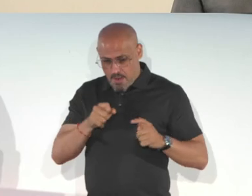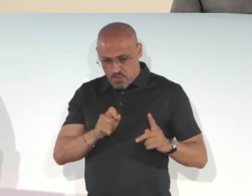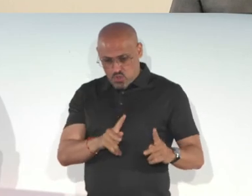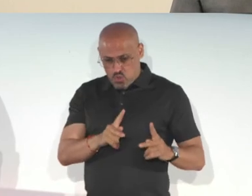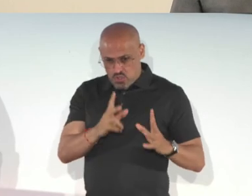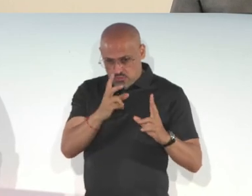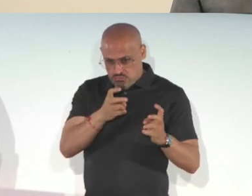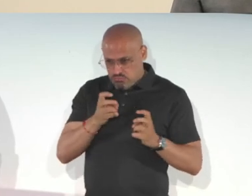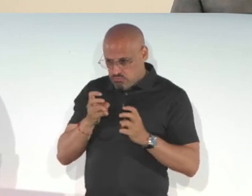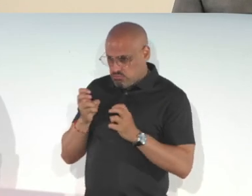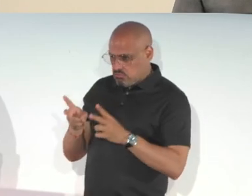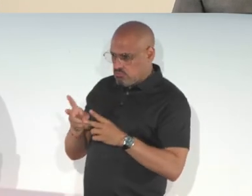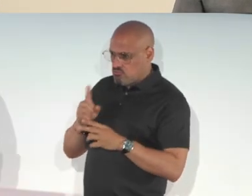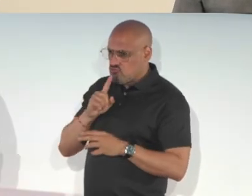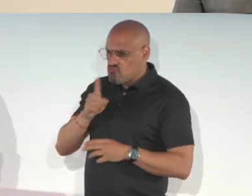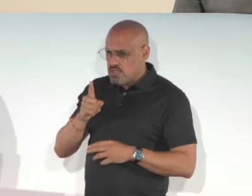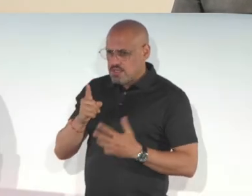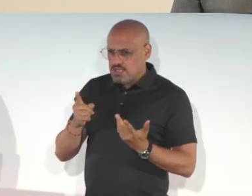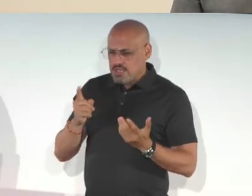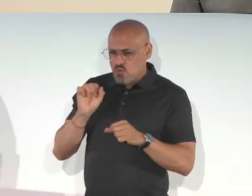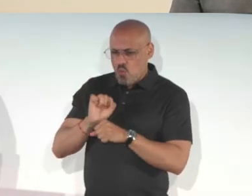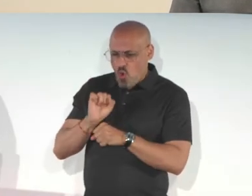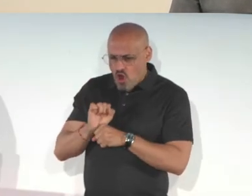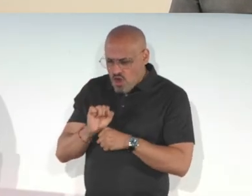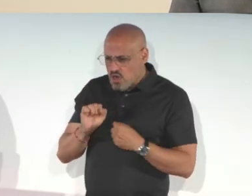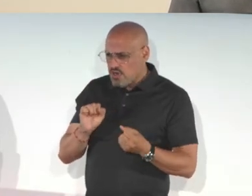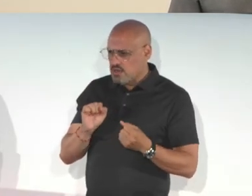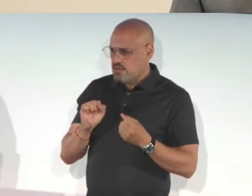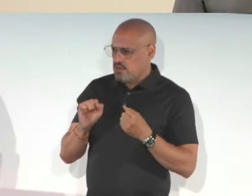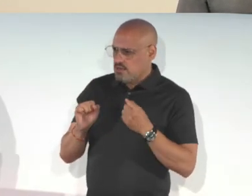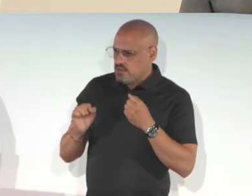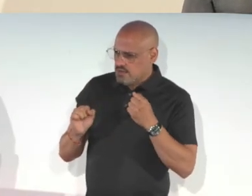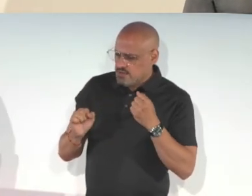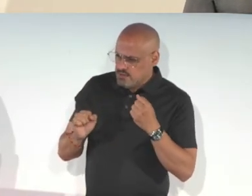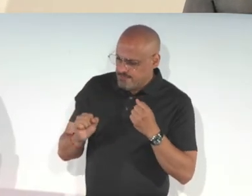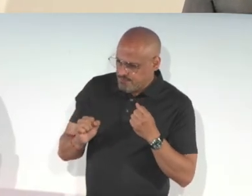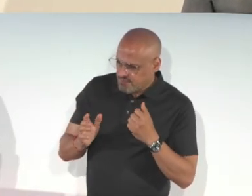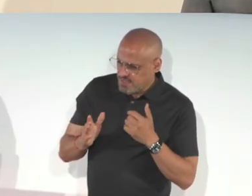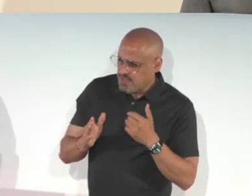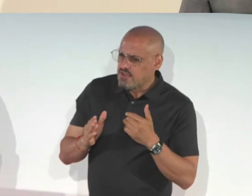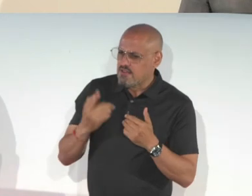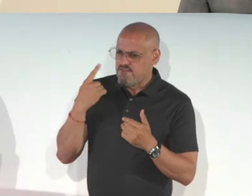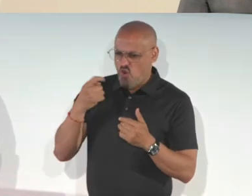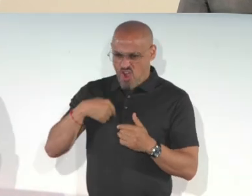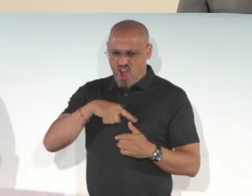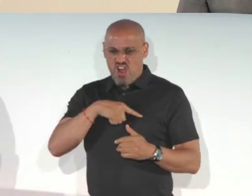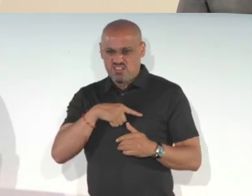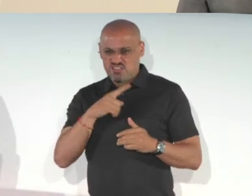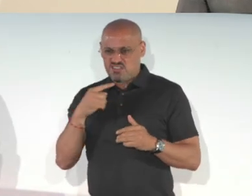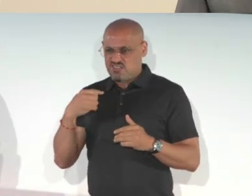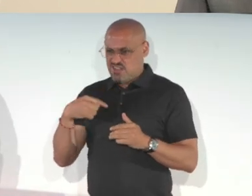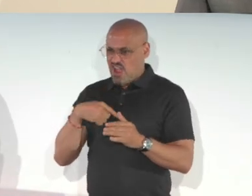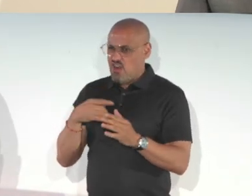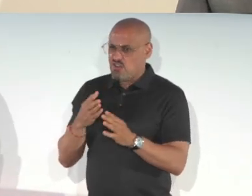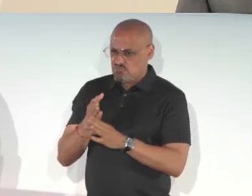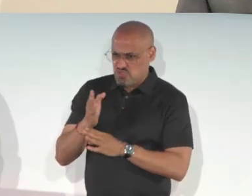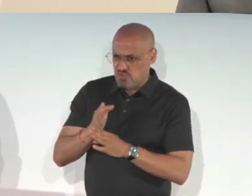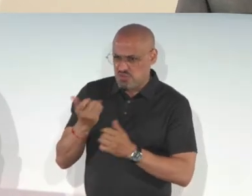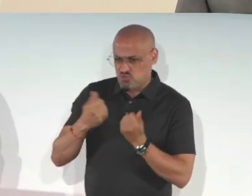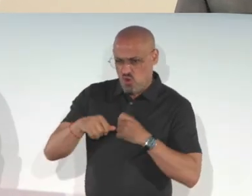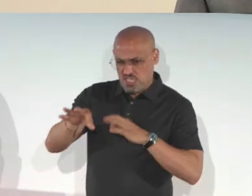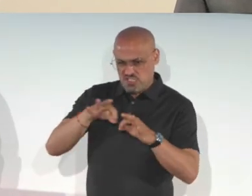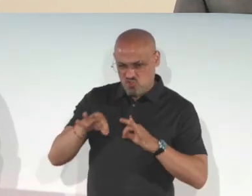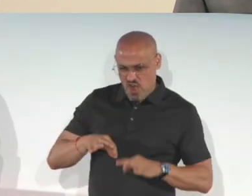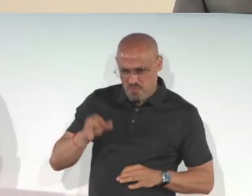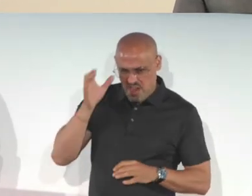that's why we talk about like a transforming thoughts, like taking that opportunity to to to work